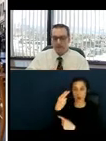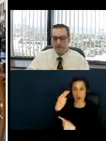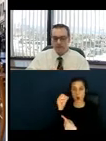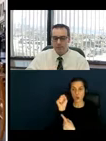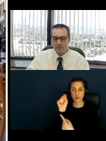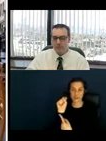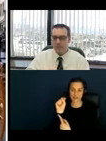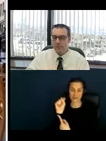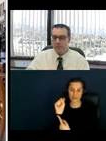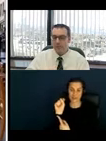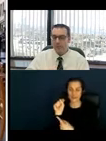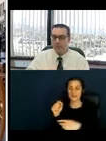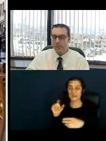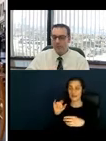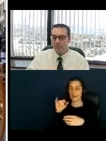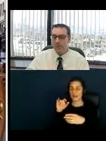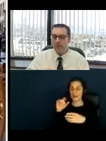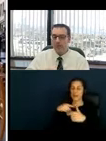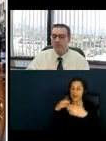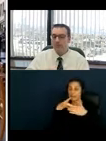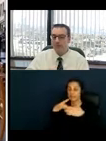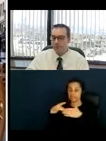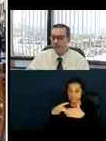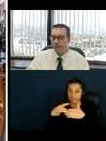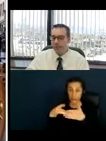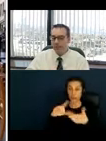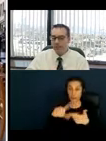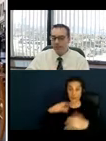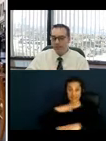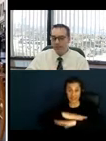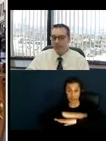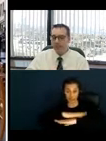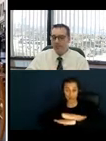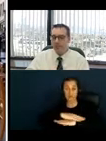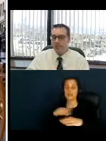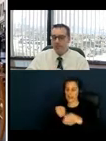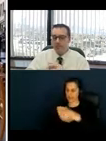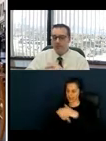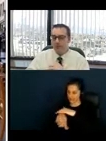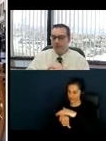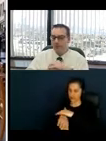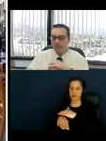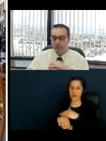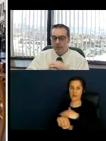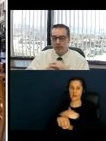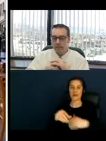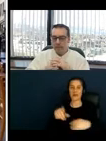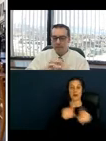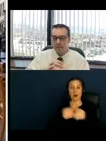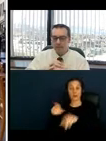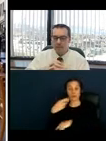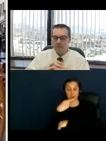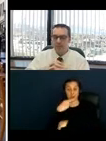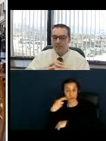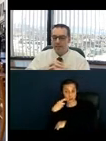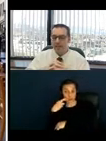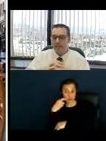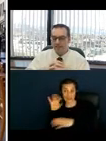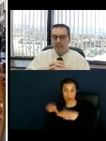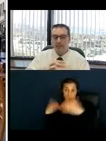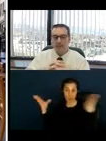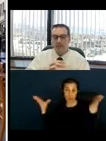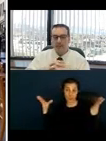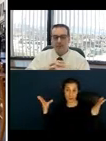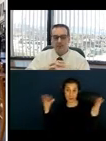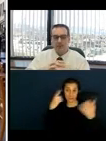Those accessible routes would need to be provided to the outdoor dining areas, to the restroom if offered to the public, as well as any other